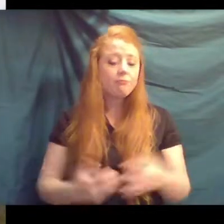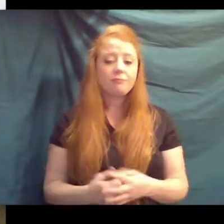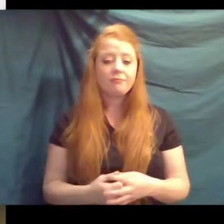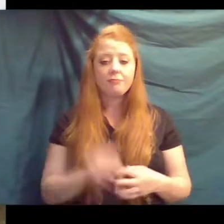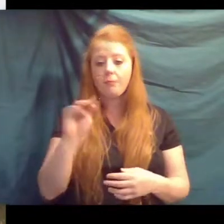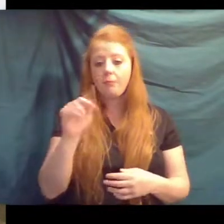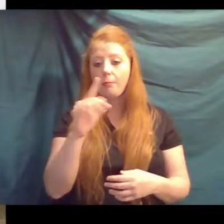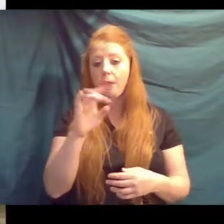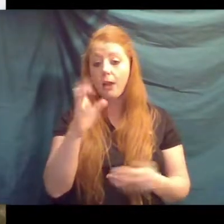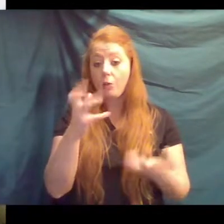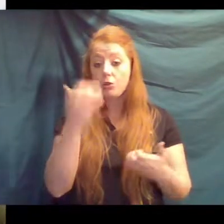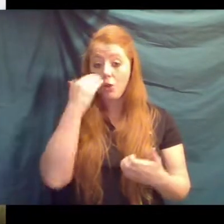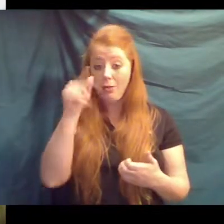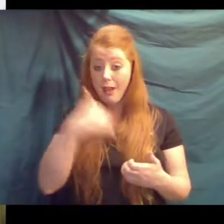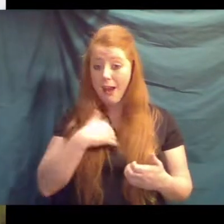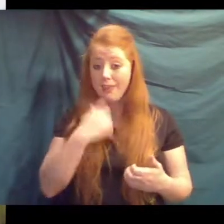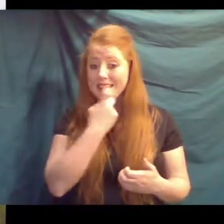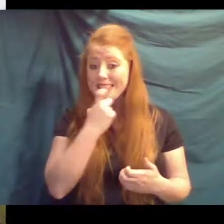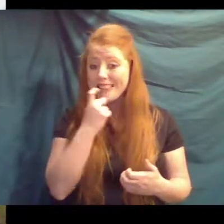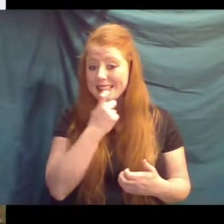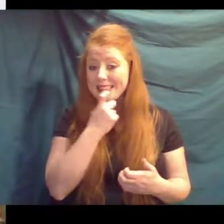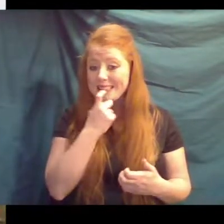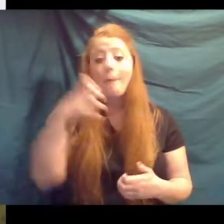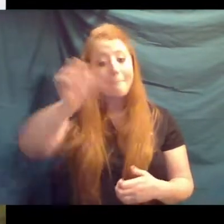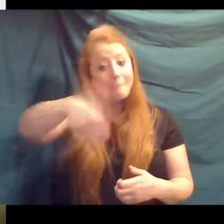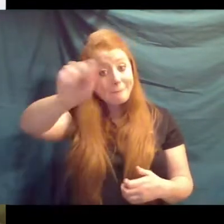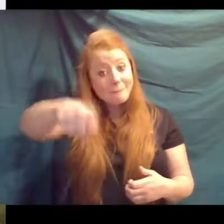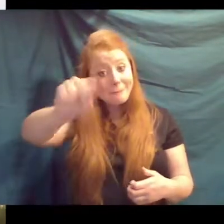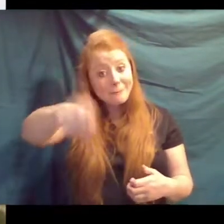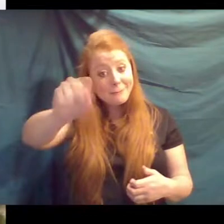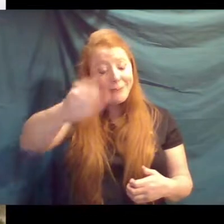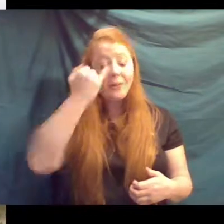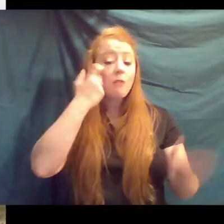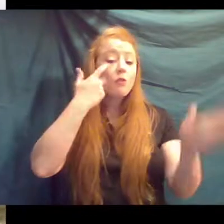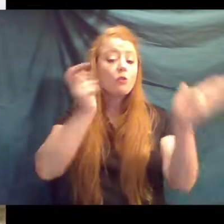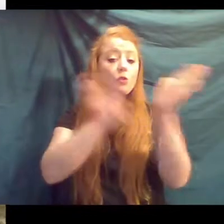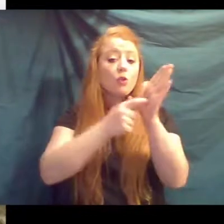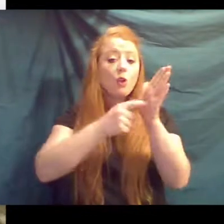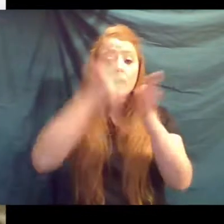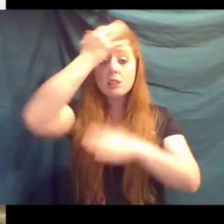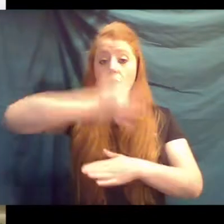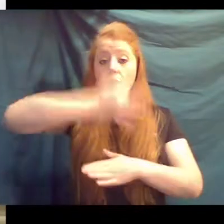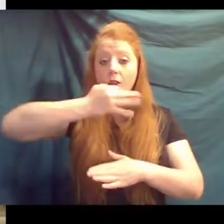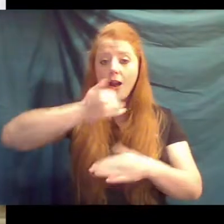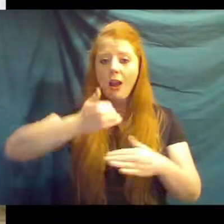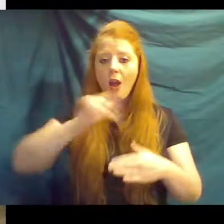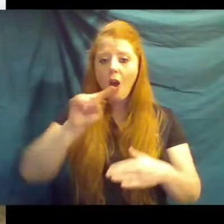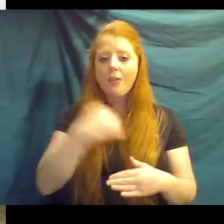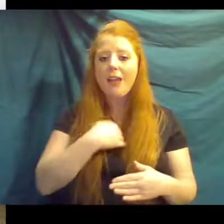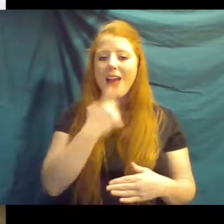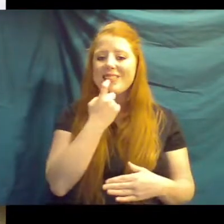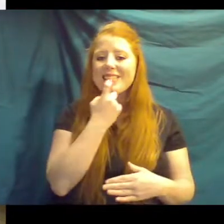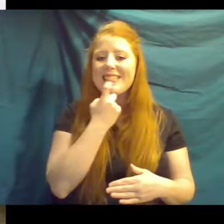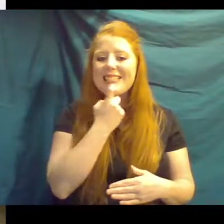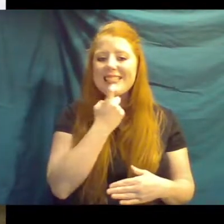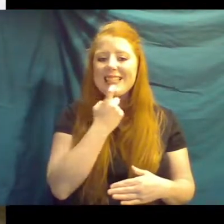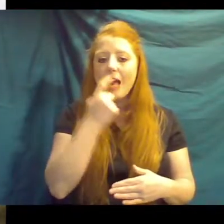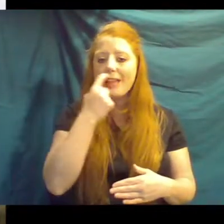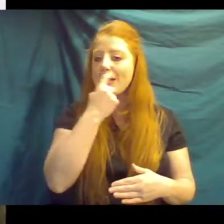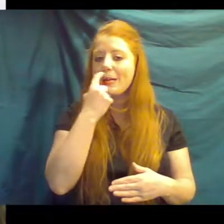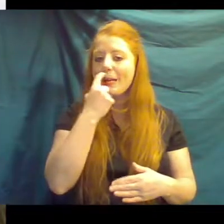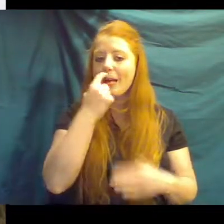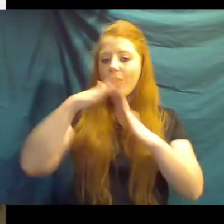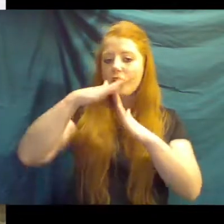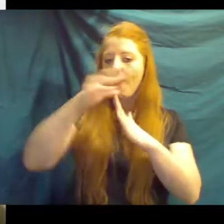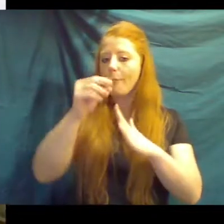Maggie wants to know if they have teeth. They do! So if you notice in the front, they actually only have bottom teeth. Let's see if she'll show